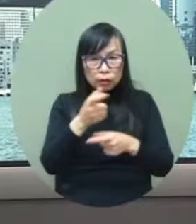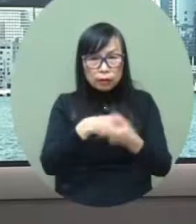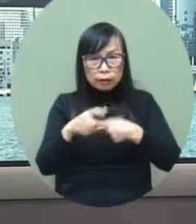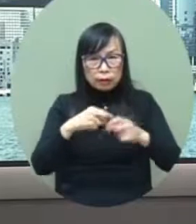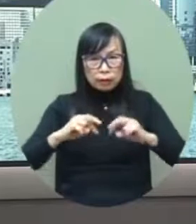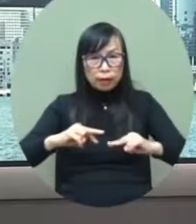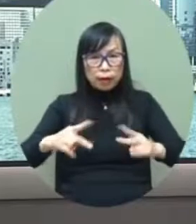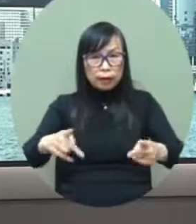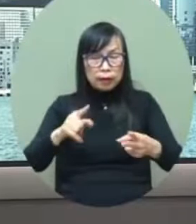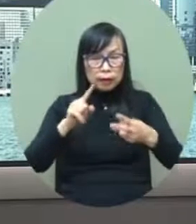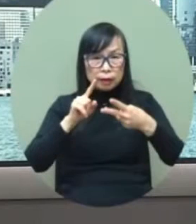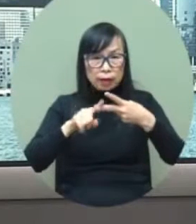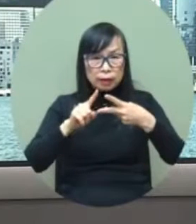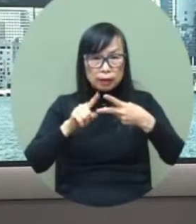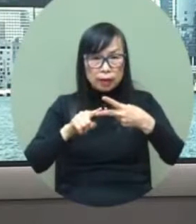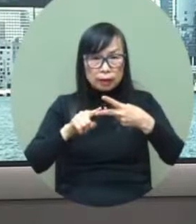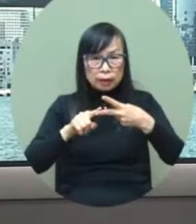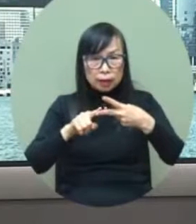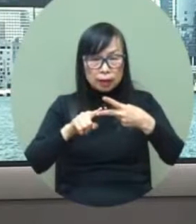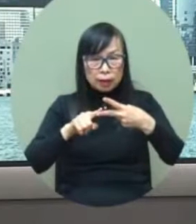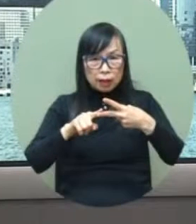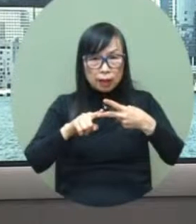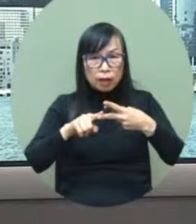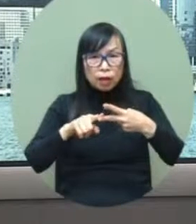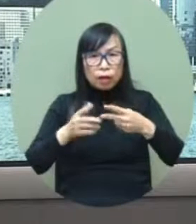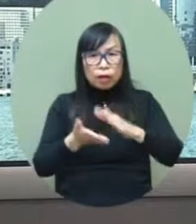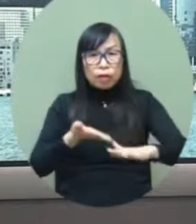first promoting economic development